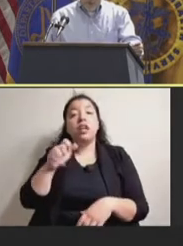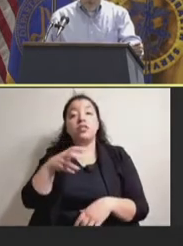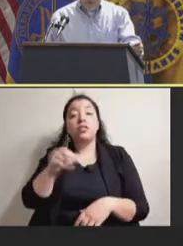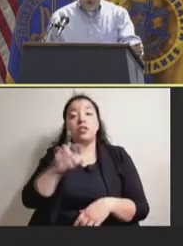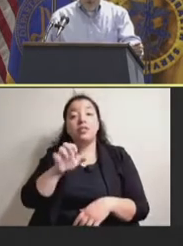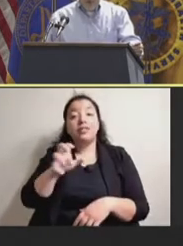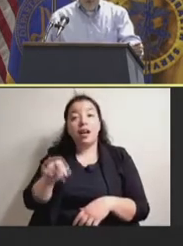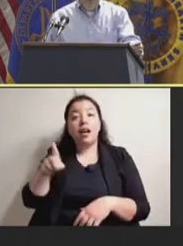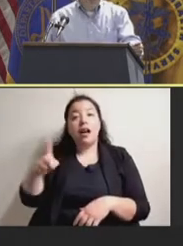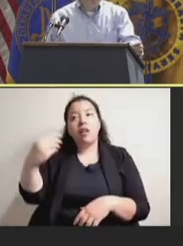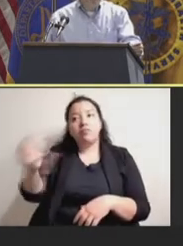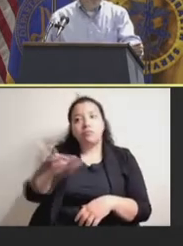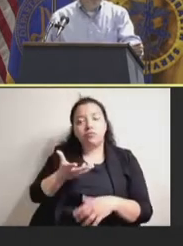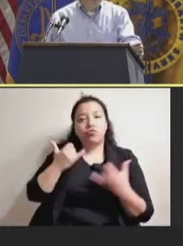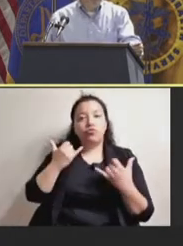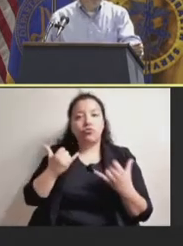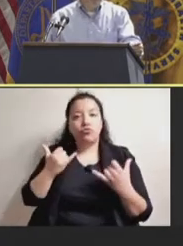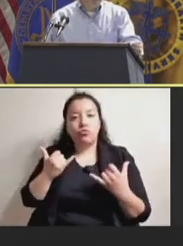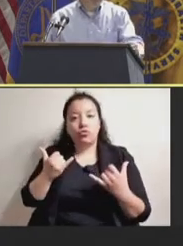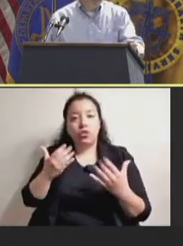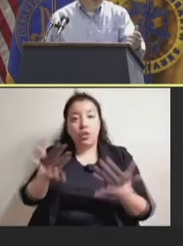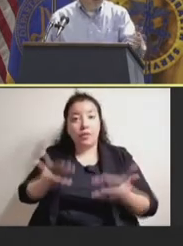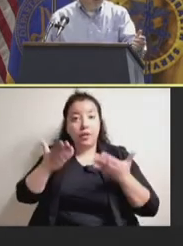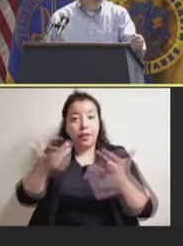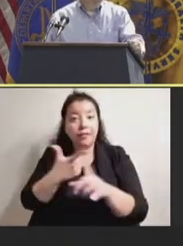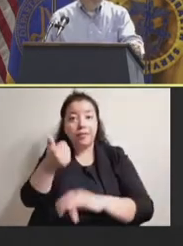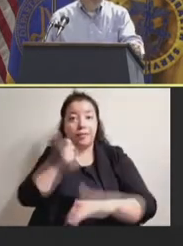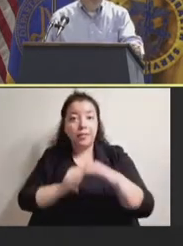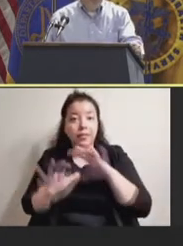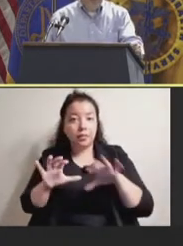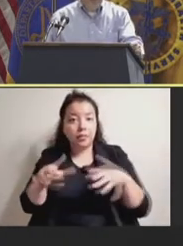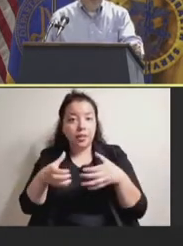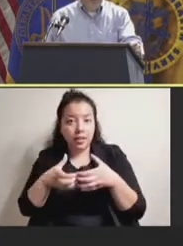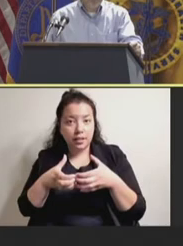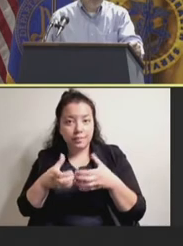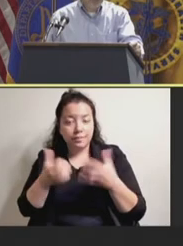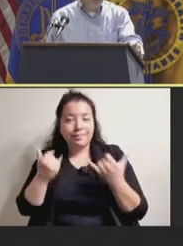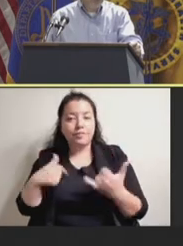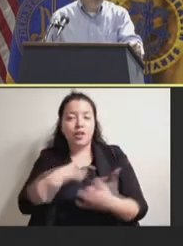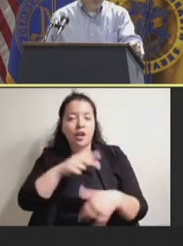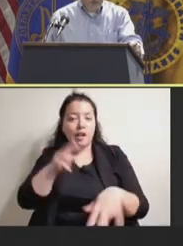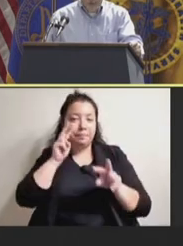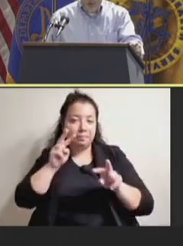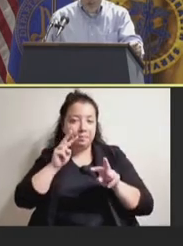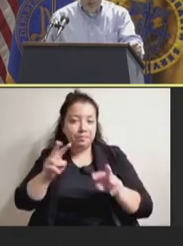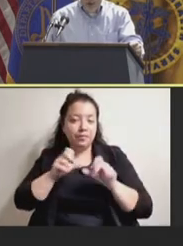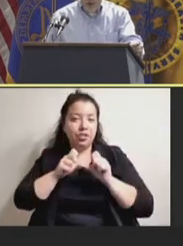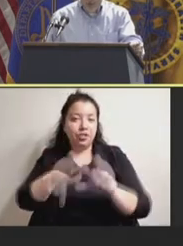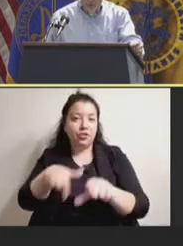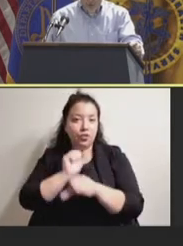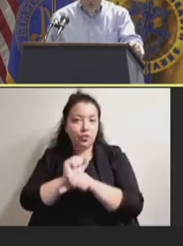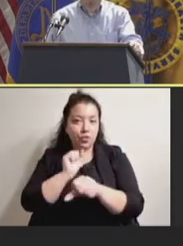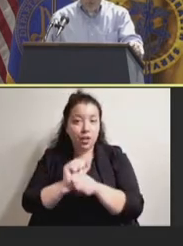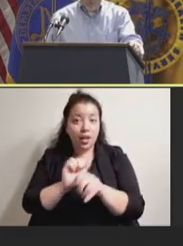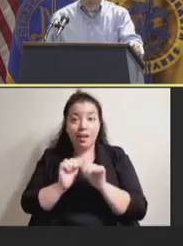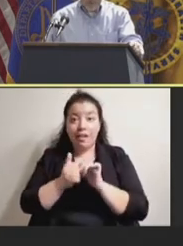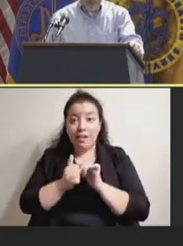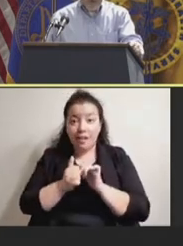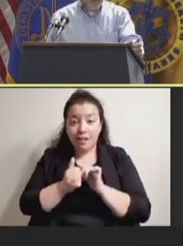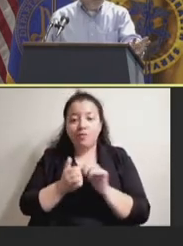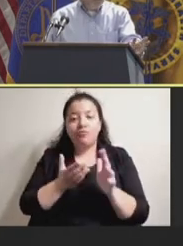recommendation statements from the Vaccine Confidence Subcommittee, and we'll be looking forward to continuing to work through that report.